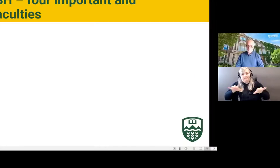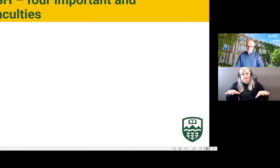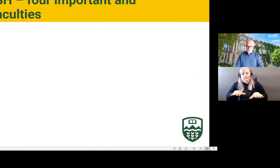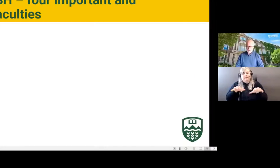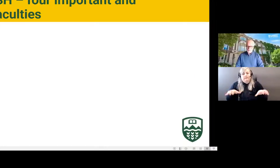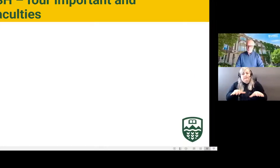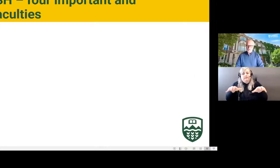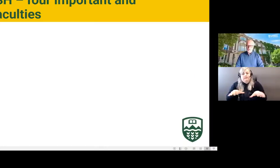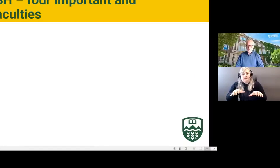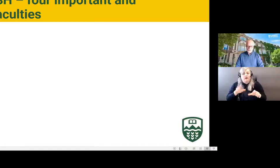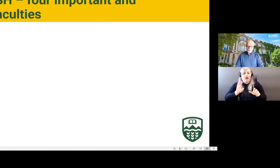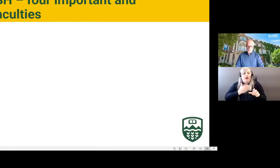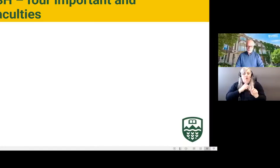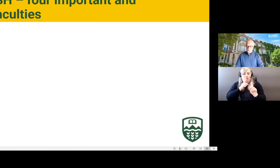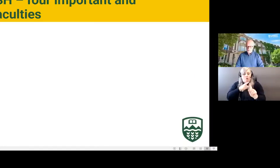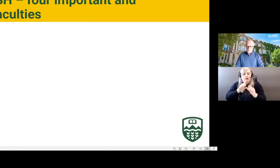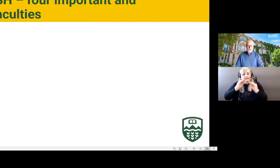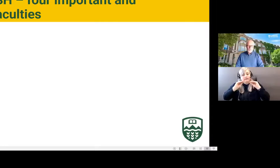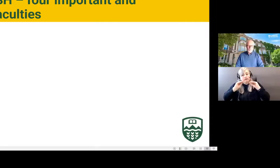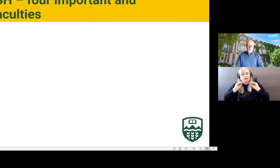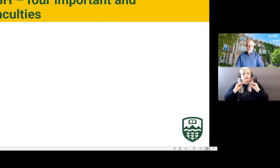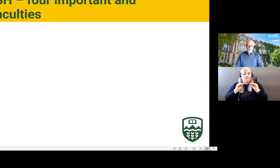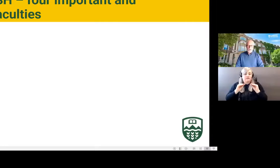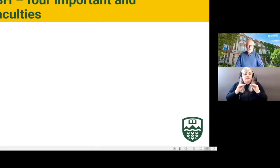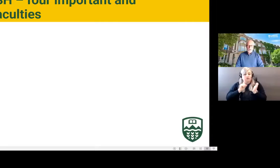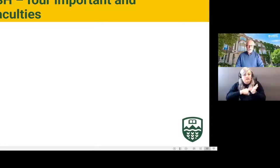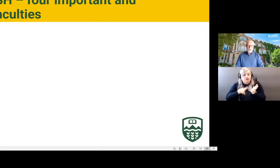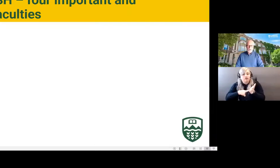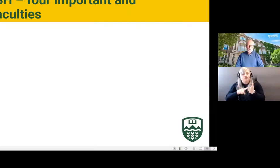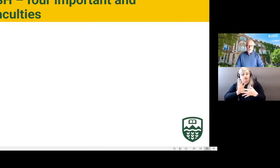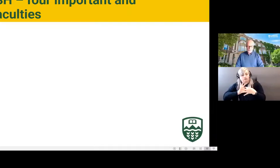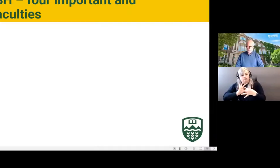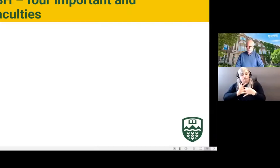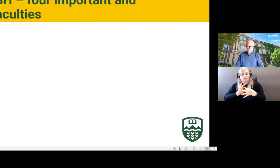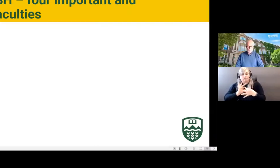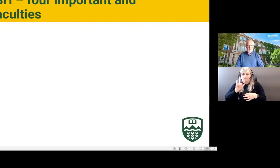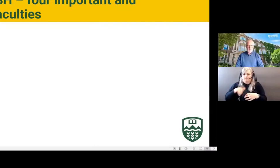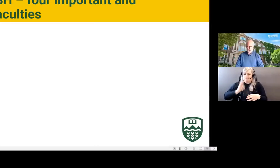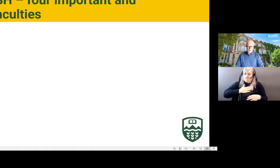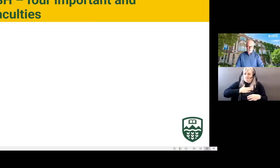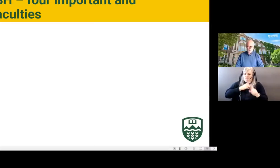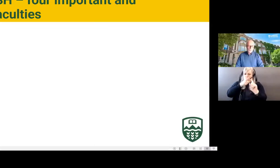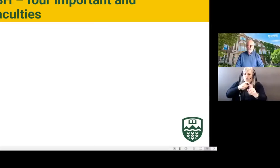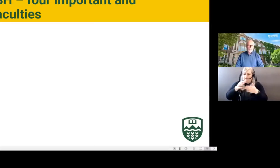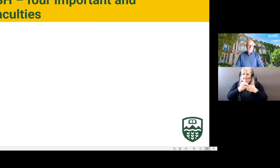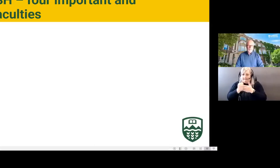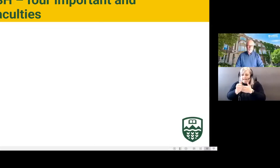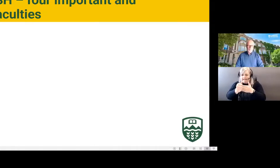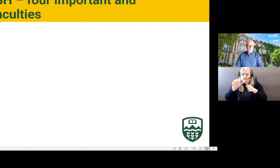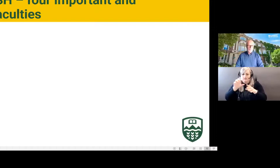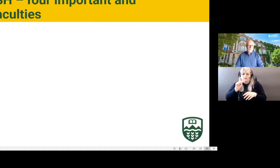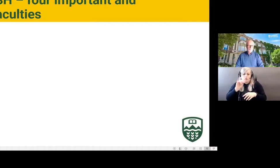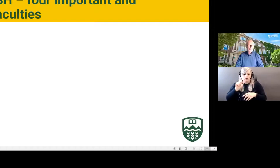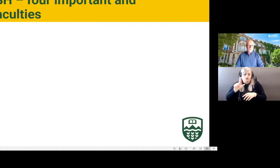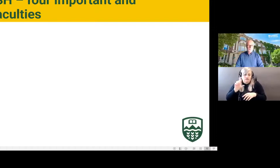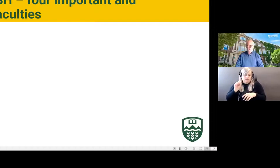of teaching, research and engagement. And that's certainly how I want to lead the social sciences and humanities. Next slide, please.